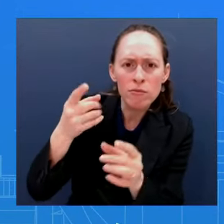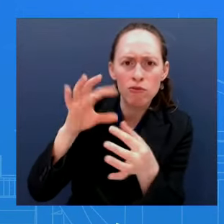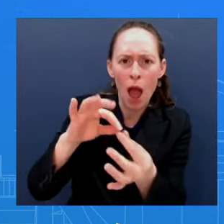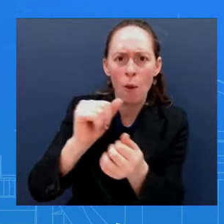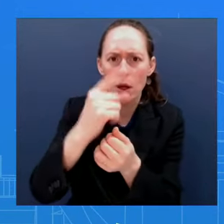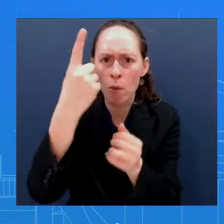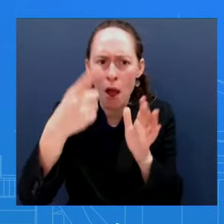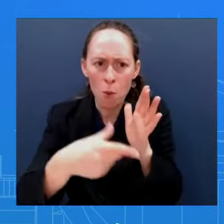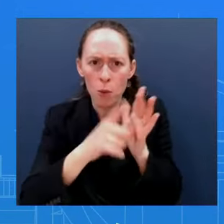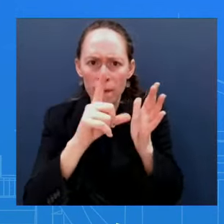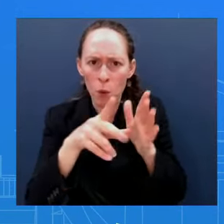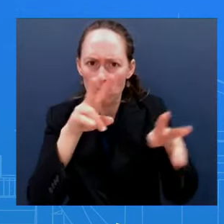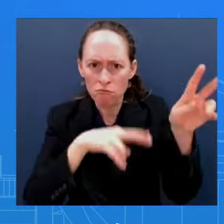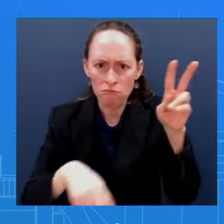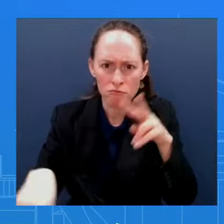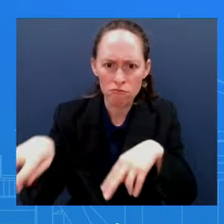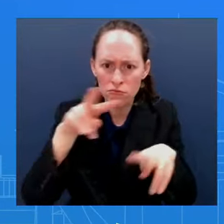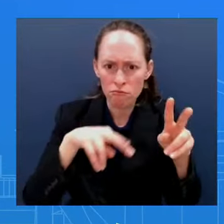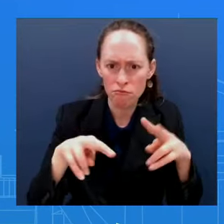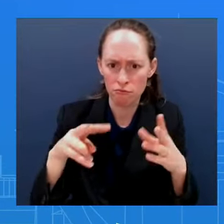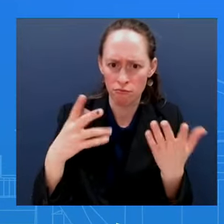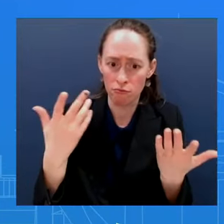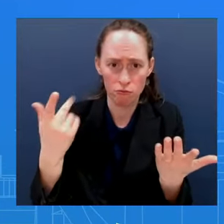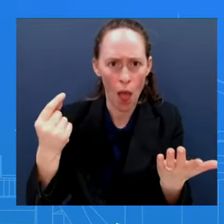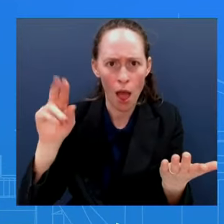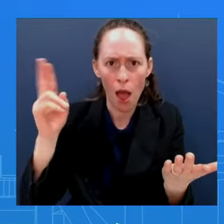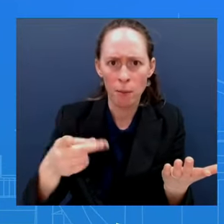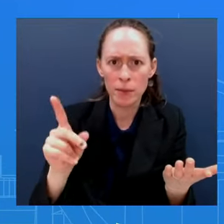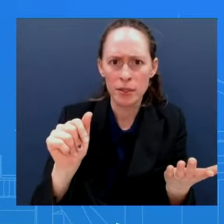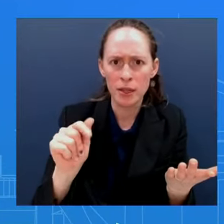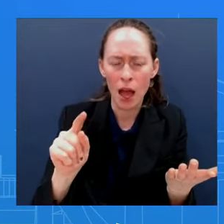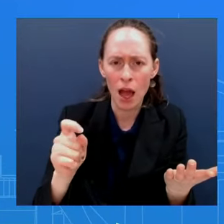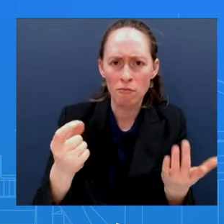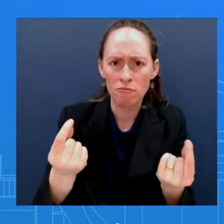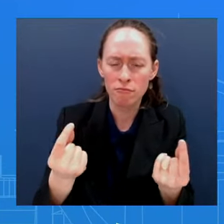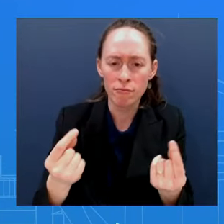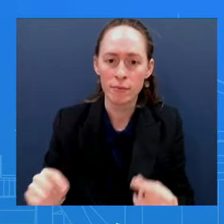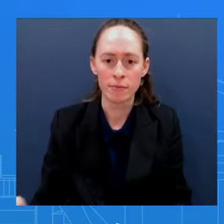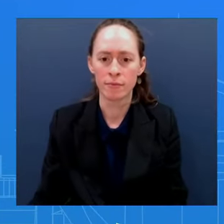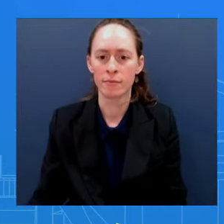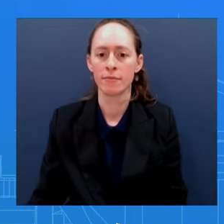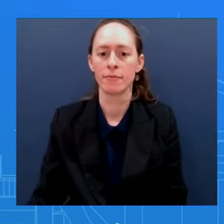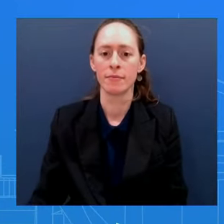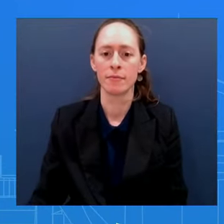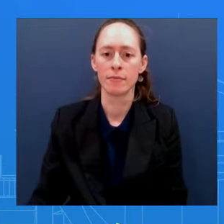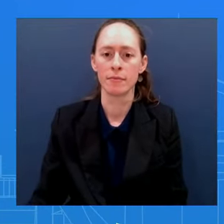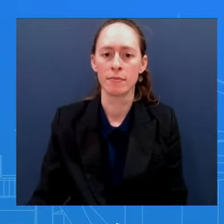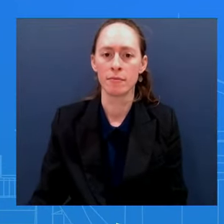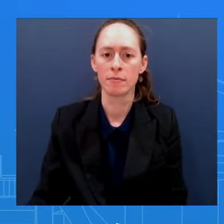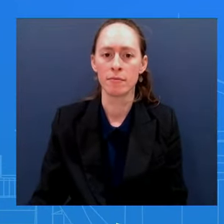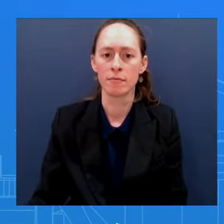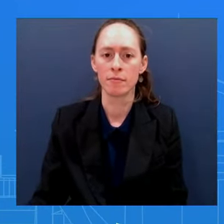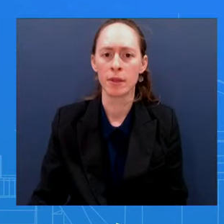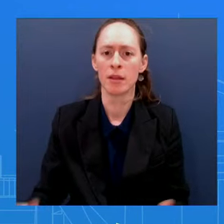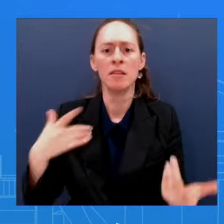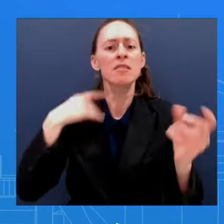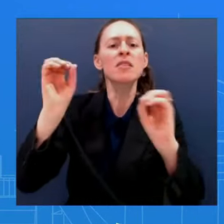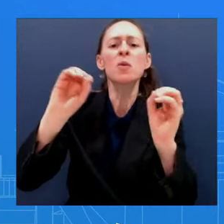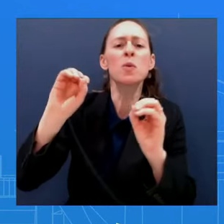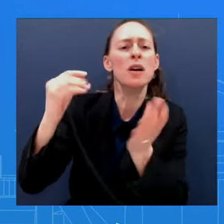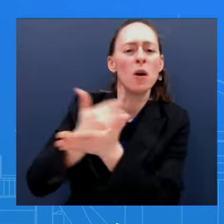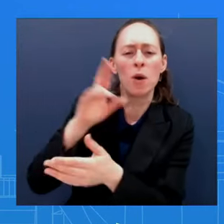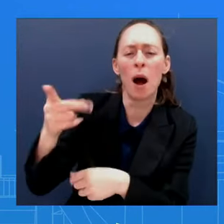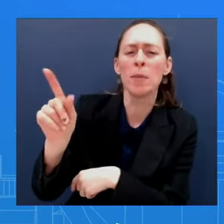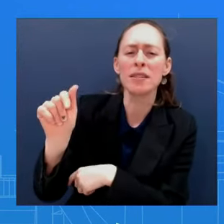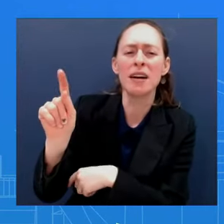a ban on TikTok? Again, I have nothing for you on that, Jackie I'd have to refer you to CFIUS All I can speak to credibly, which I